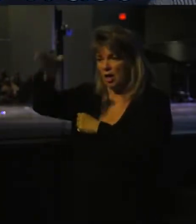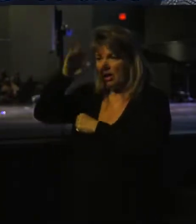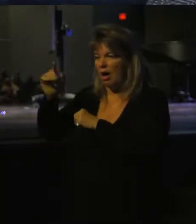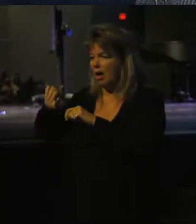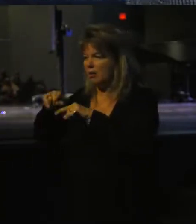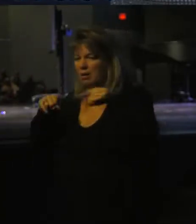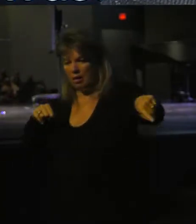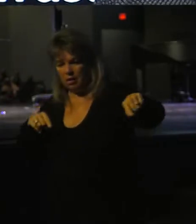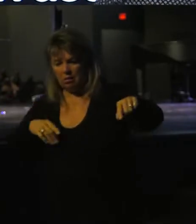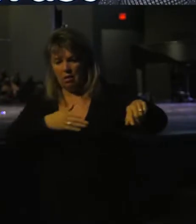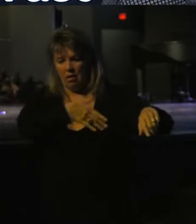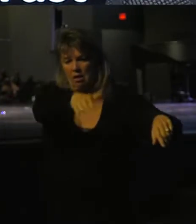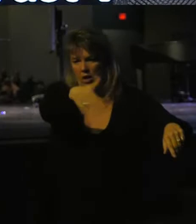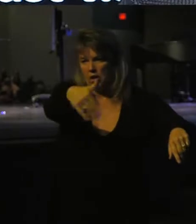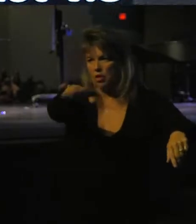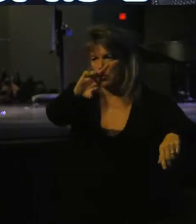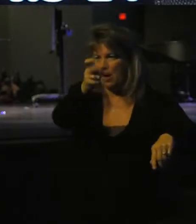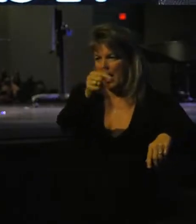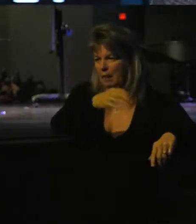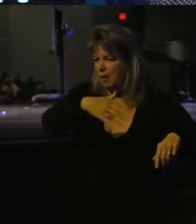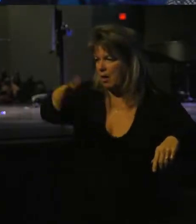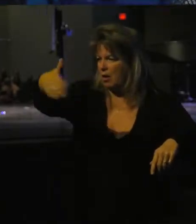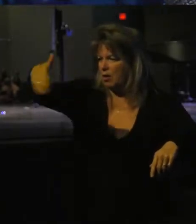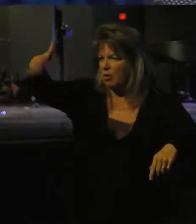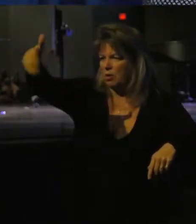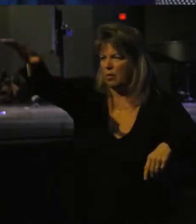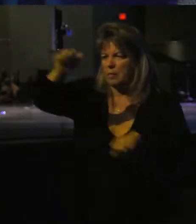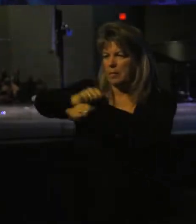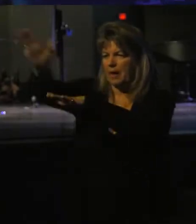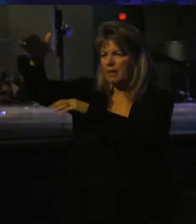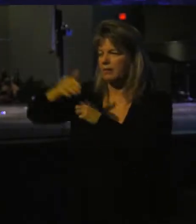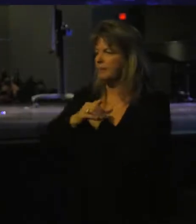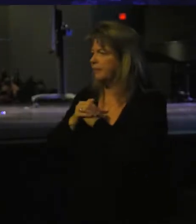side, shooing that ram up the mountain. Go up this mountain.